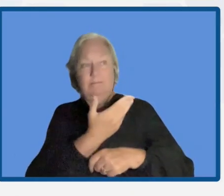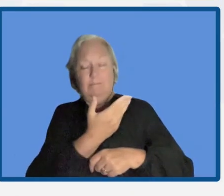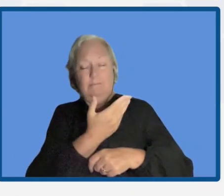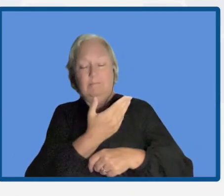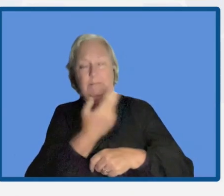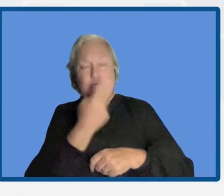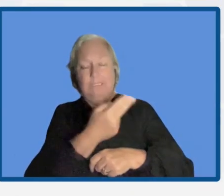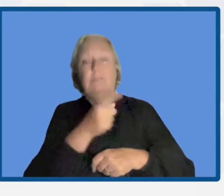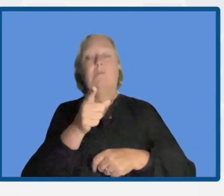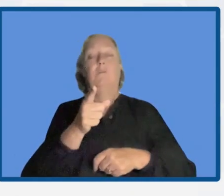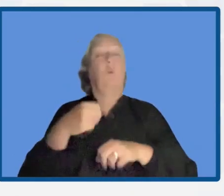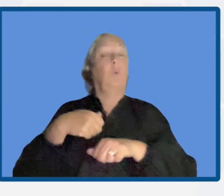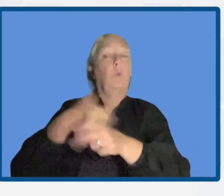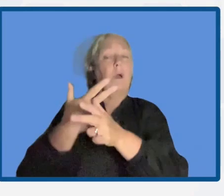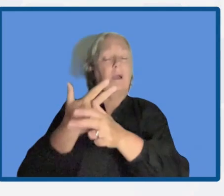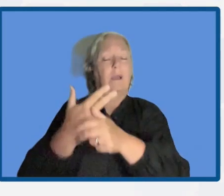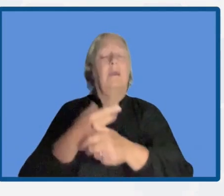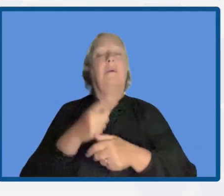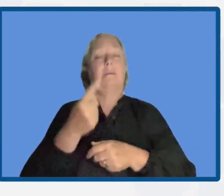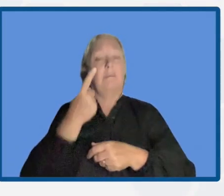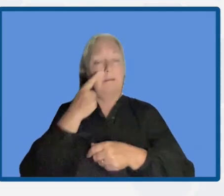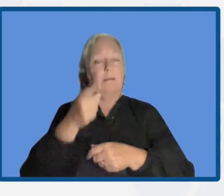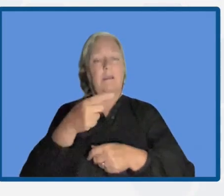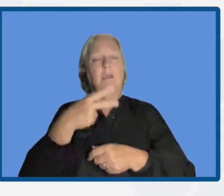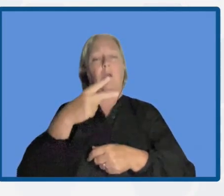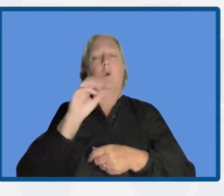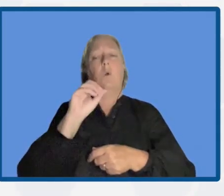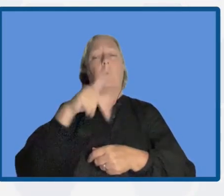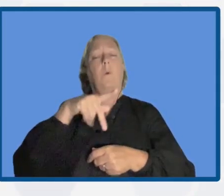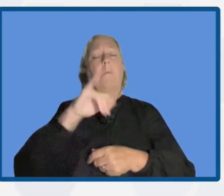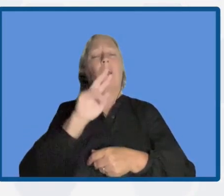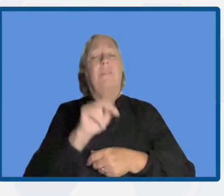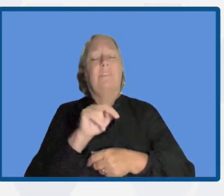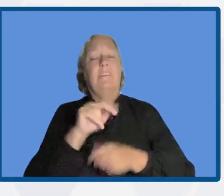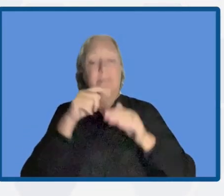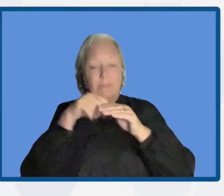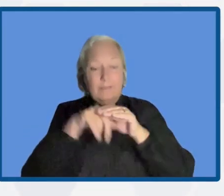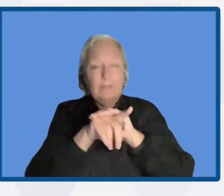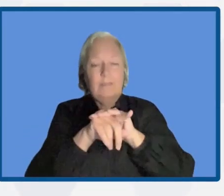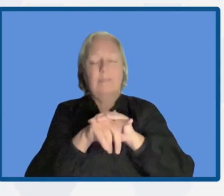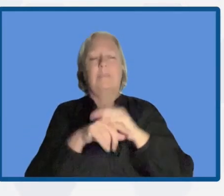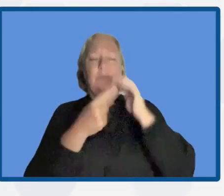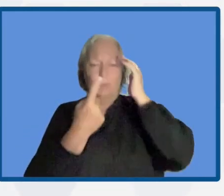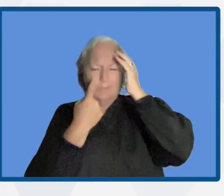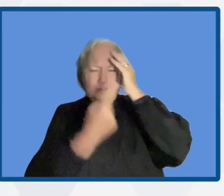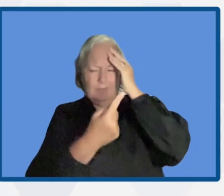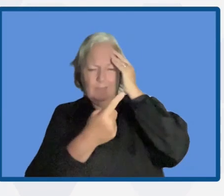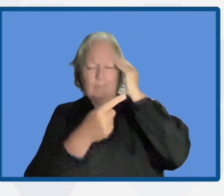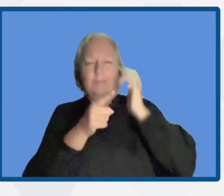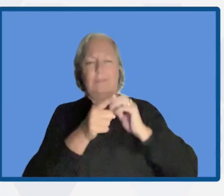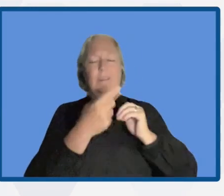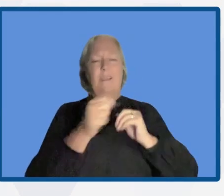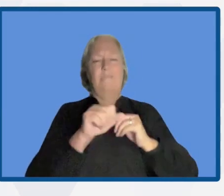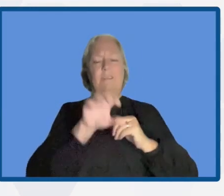you can go on hopping on the right of your screens, you will find a button, a Slido button,